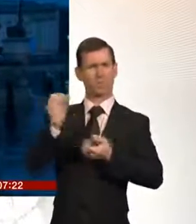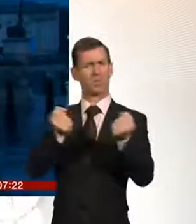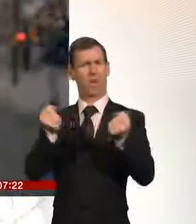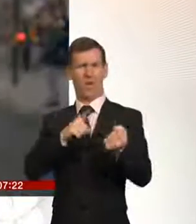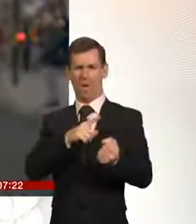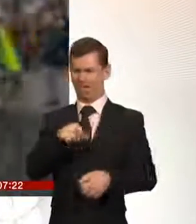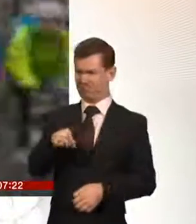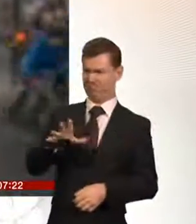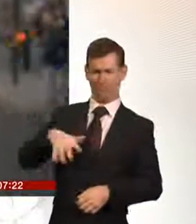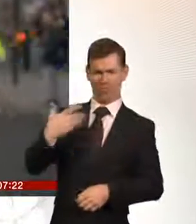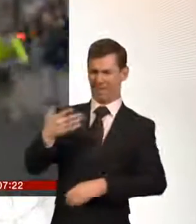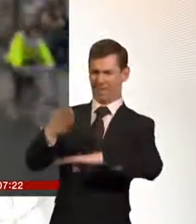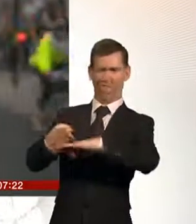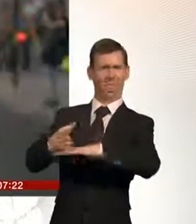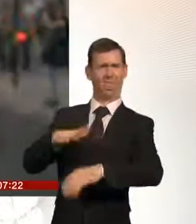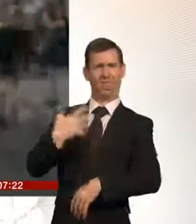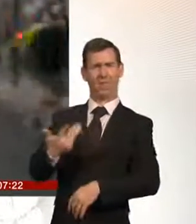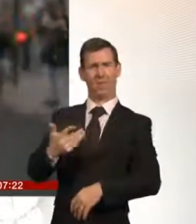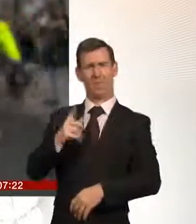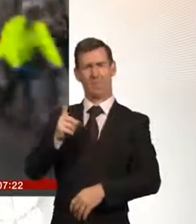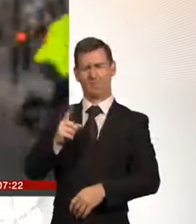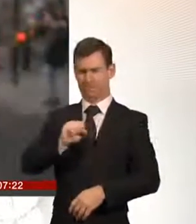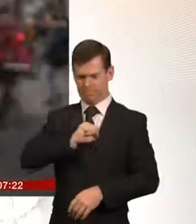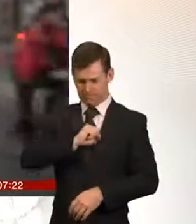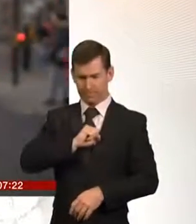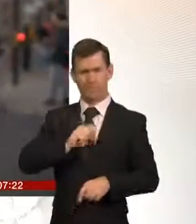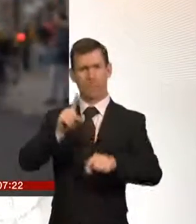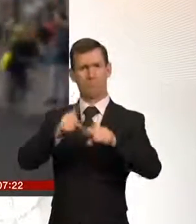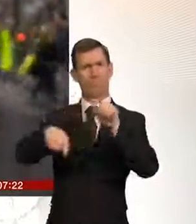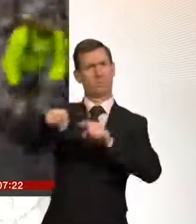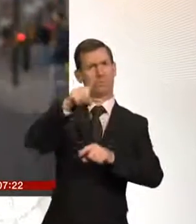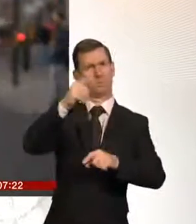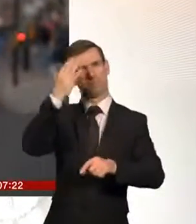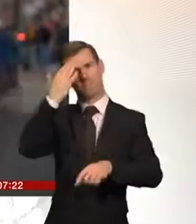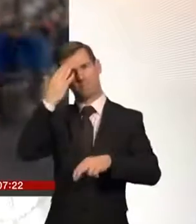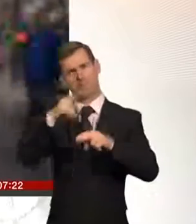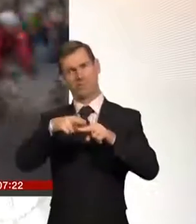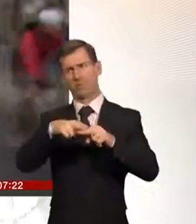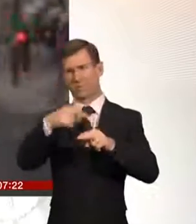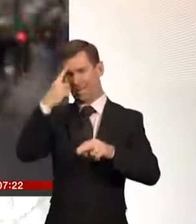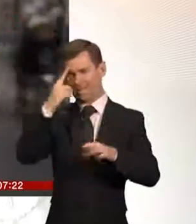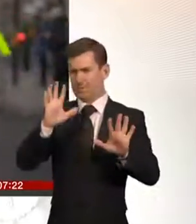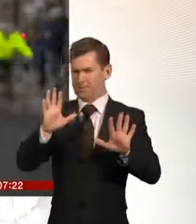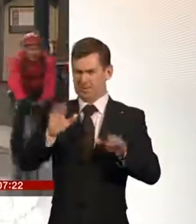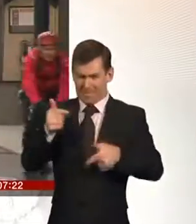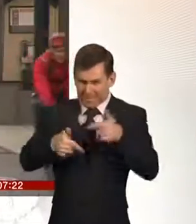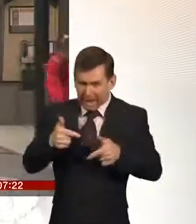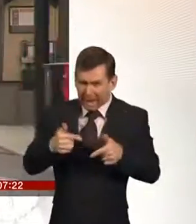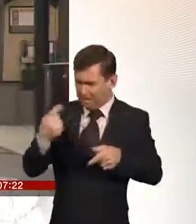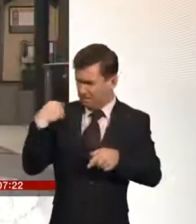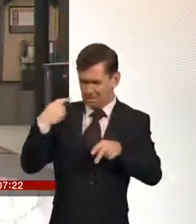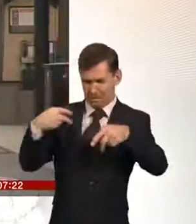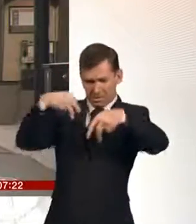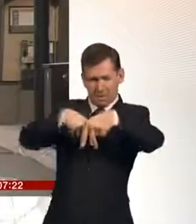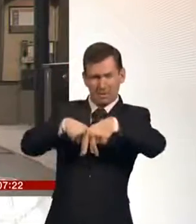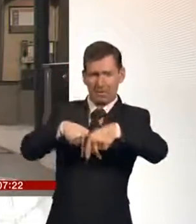we didn't need it but most parents that excuse me most parents I speak to do say that they just don't feel safe to cycle with their children in London